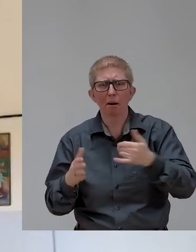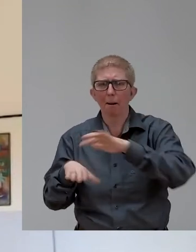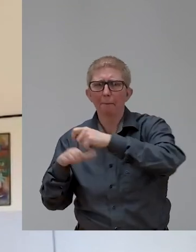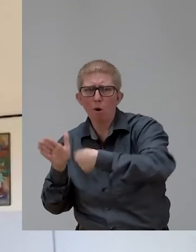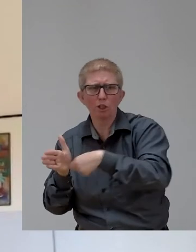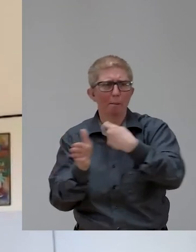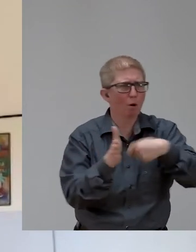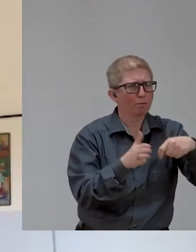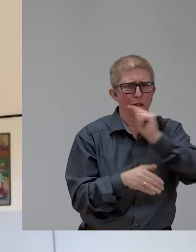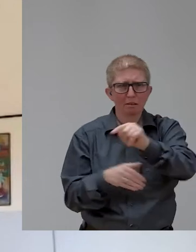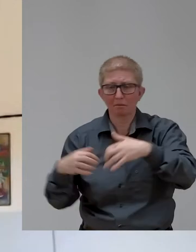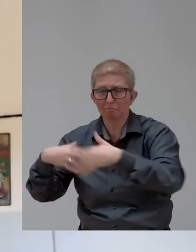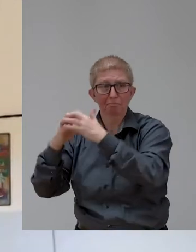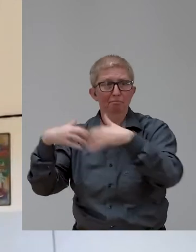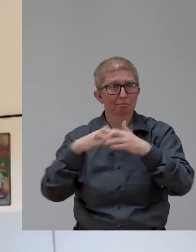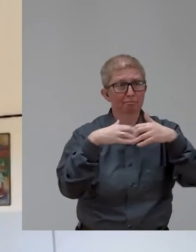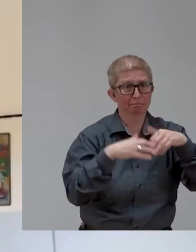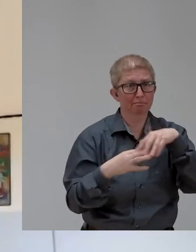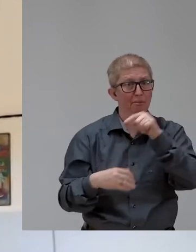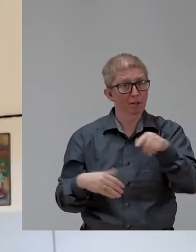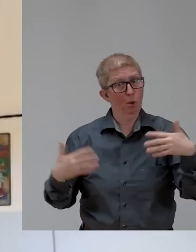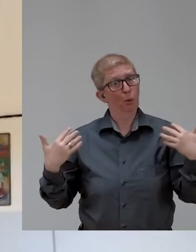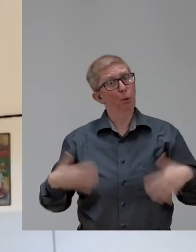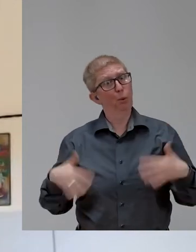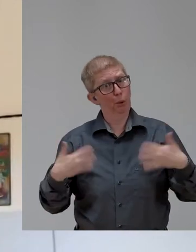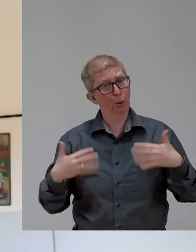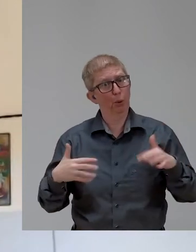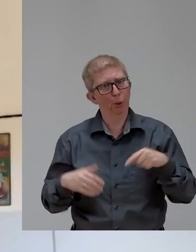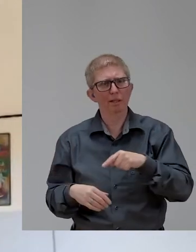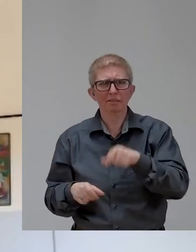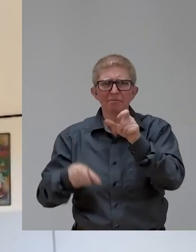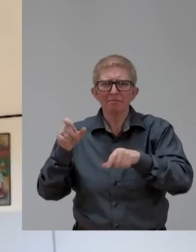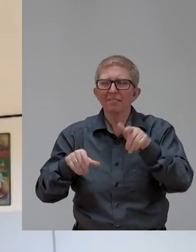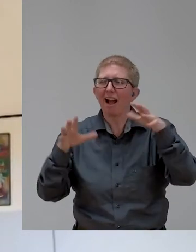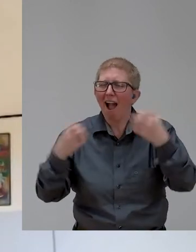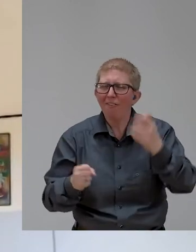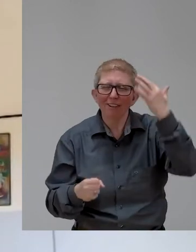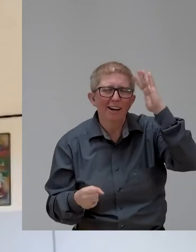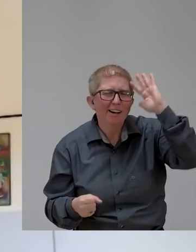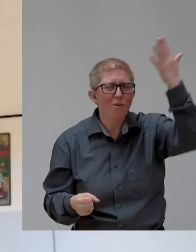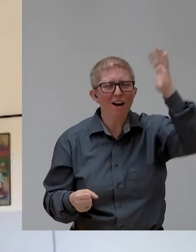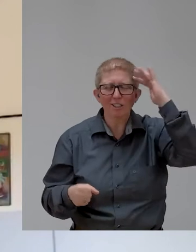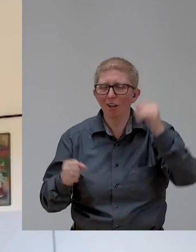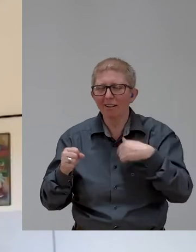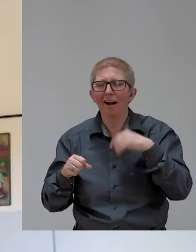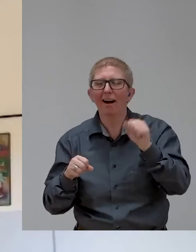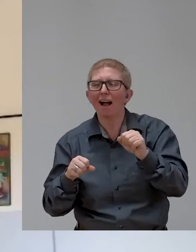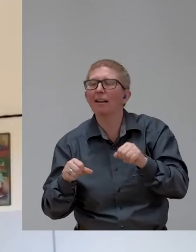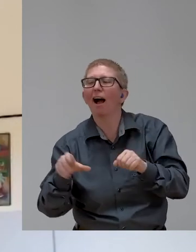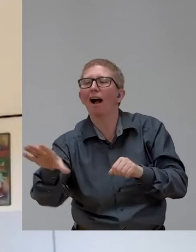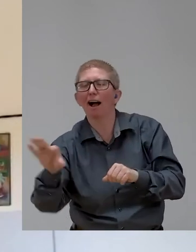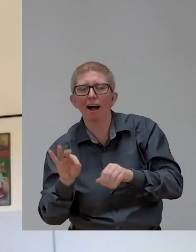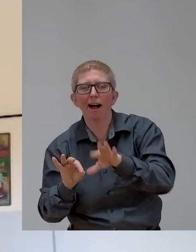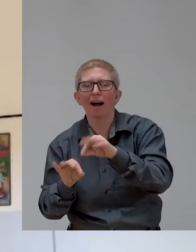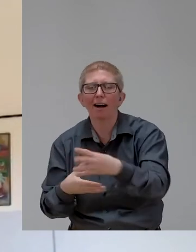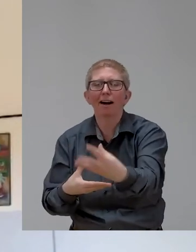program. But that has allowed us to find this amazing innovation, as Martin talks about, the lifeblood of keeping us moving forward on